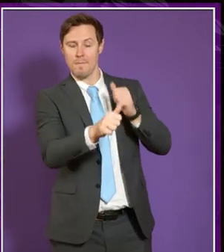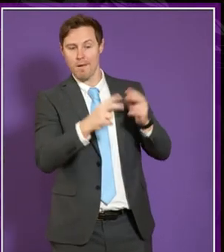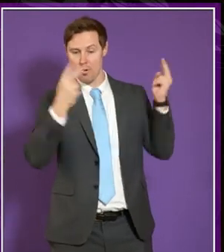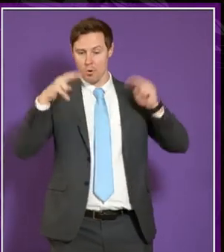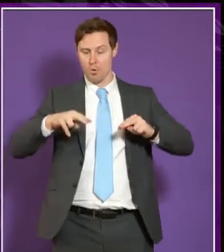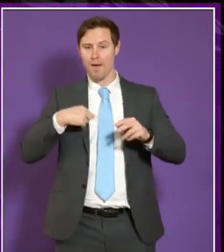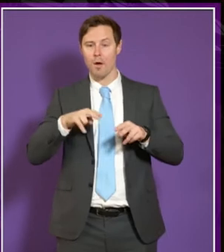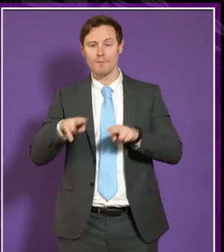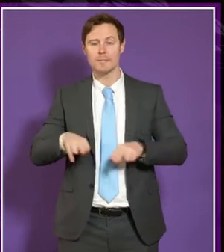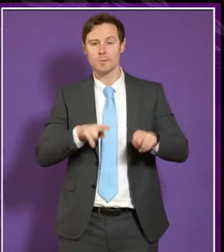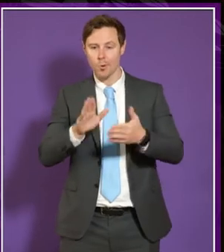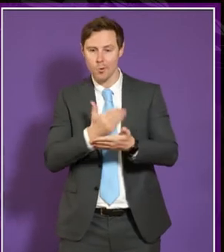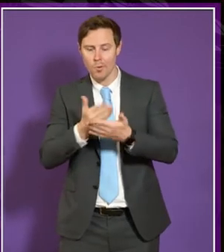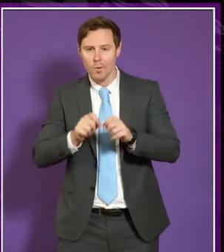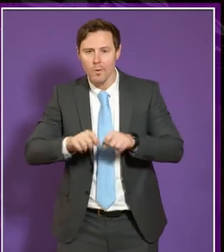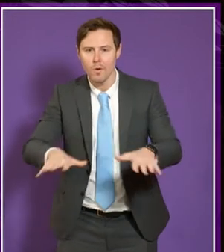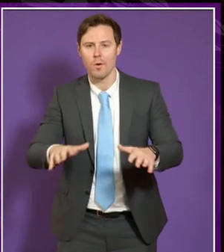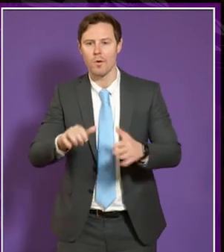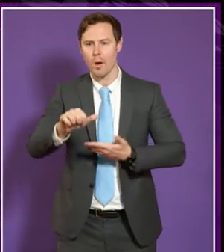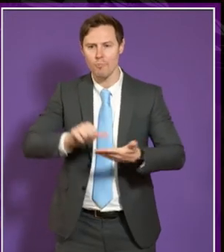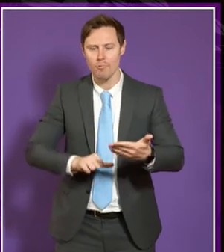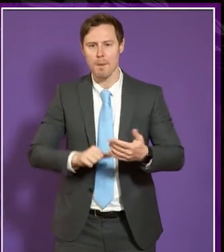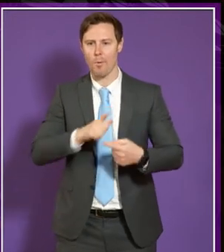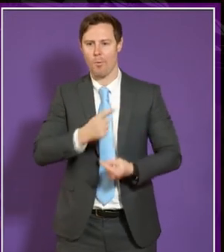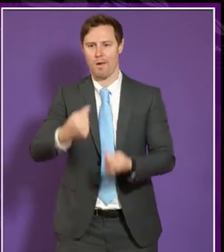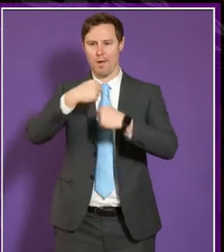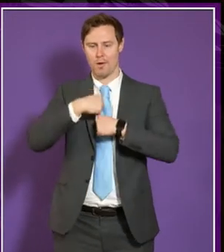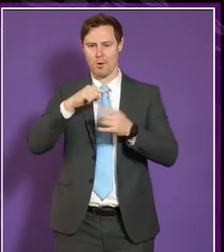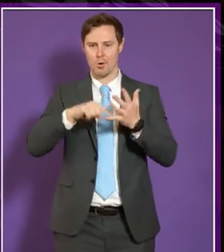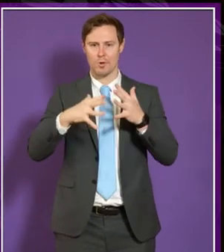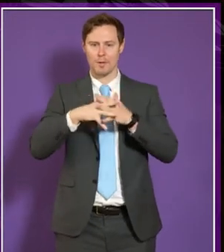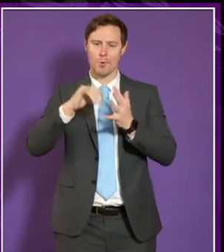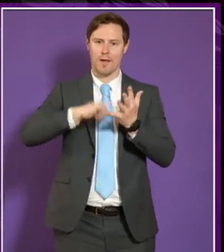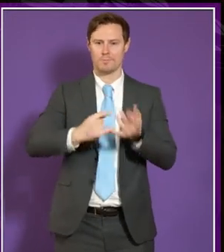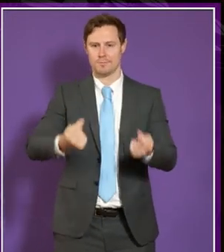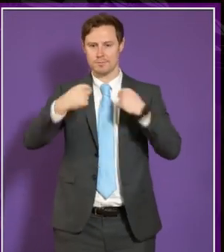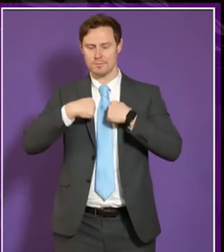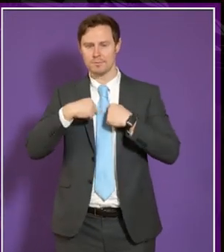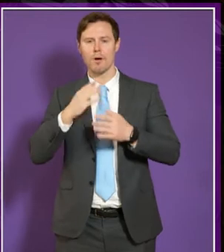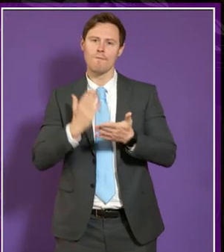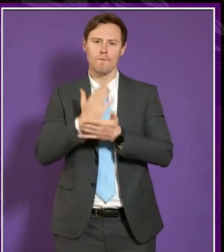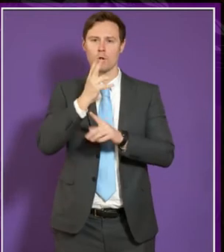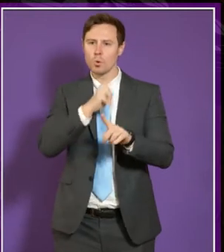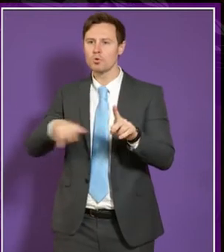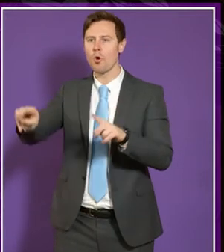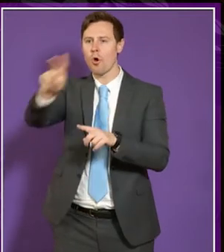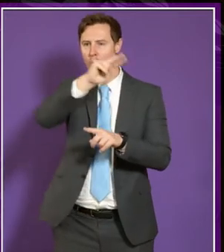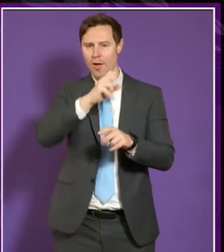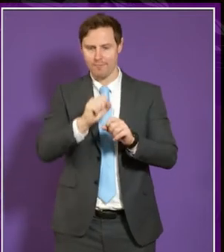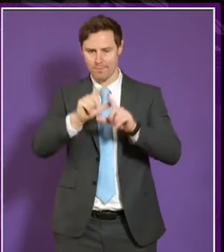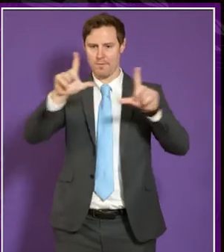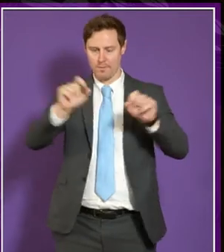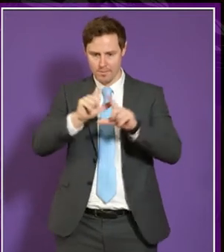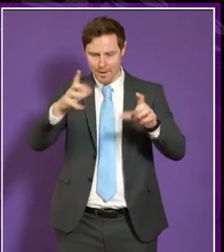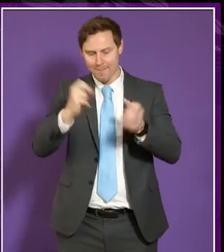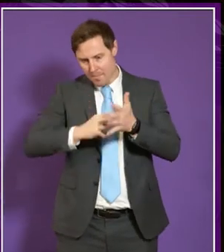on program information why come to uws and sort of virtual tours and we look we've got a bsl slant for that as well so we do have lots